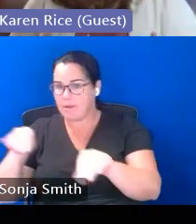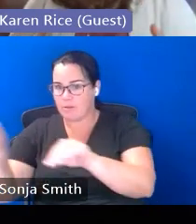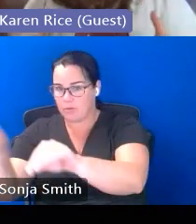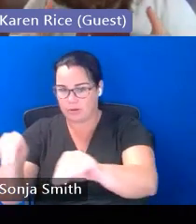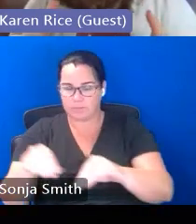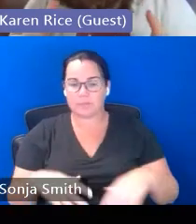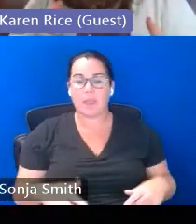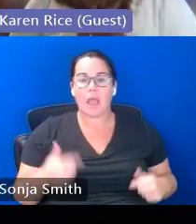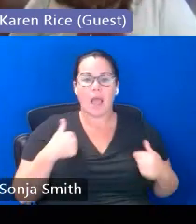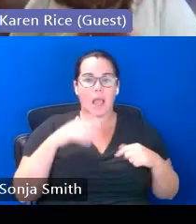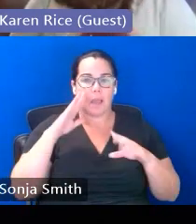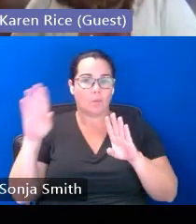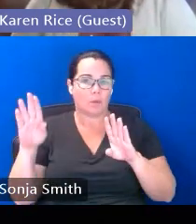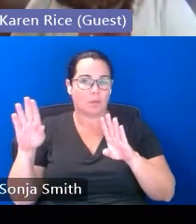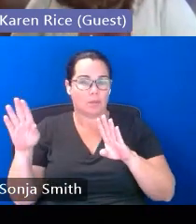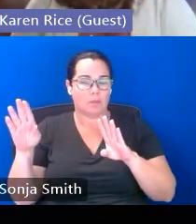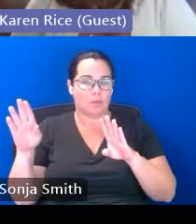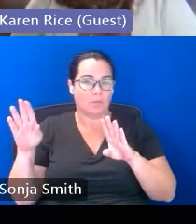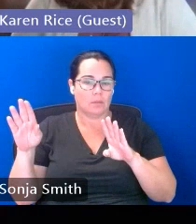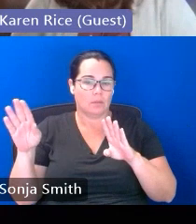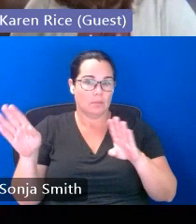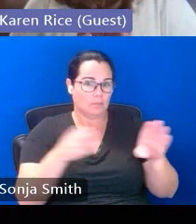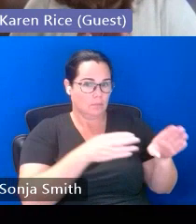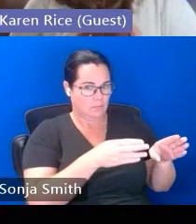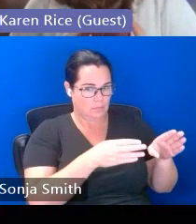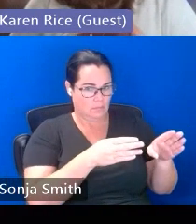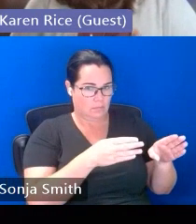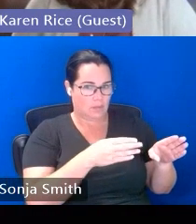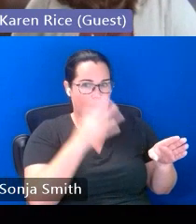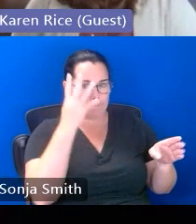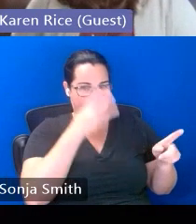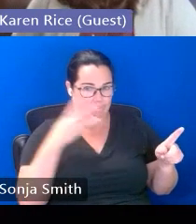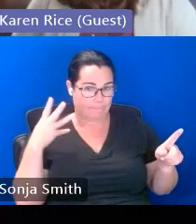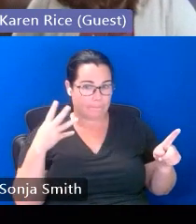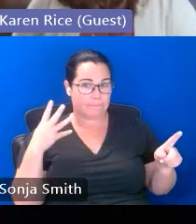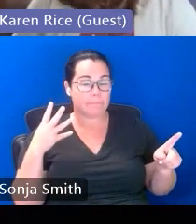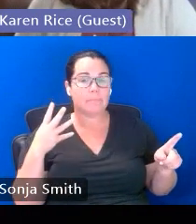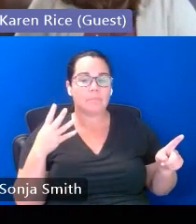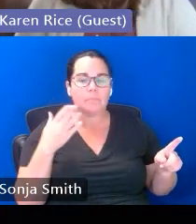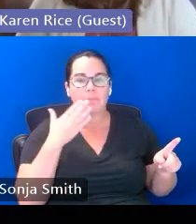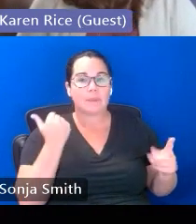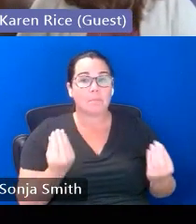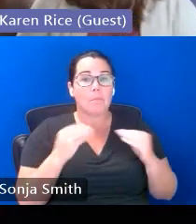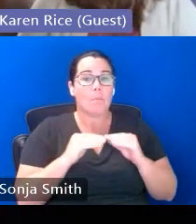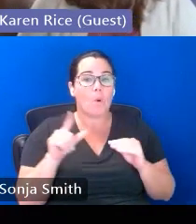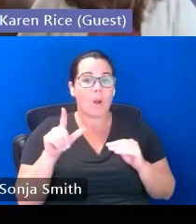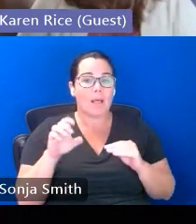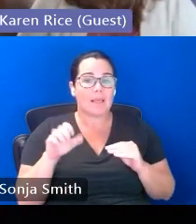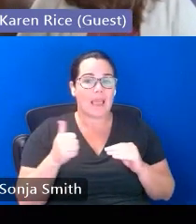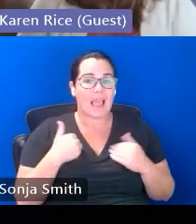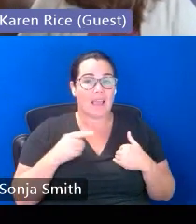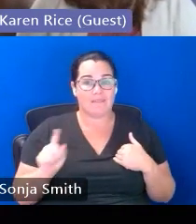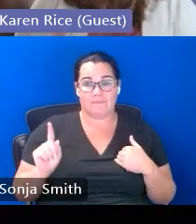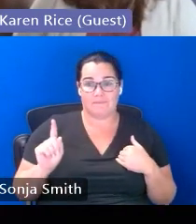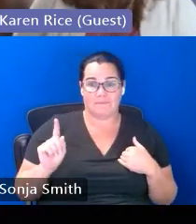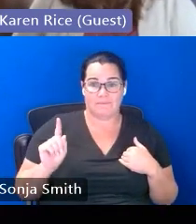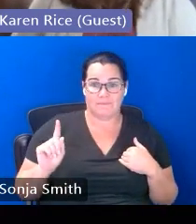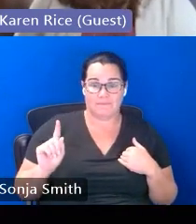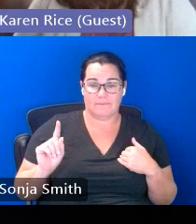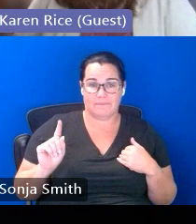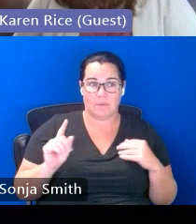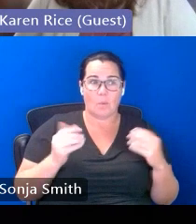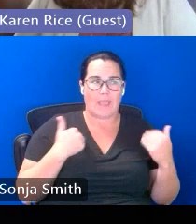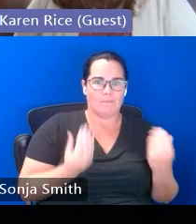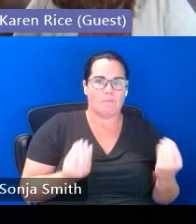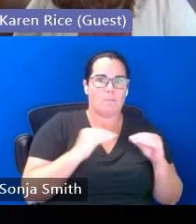more on talking about our immigrant students because more leas have larger populations of immigrant children and youth